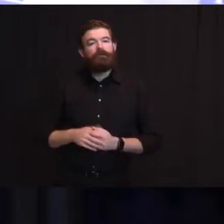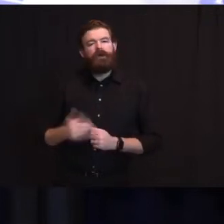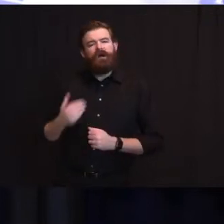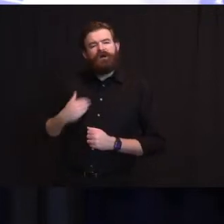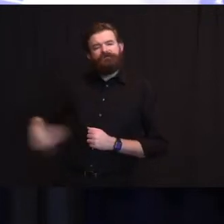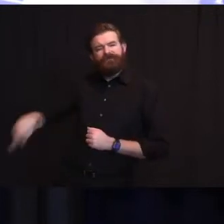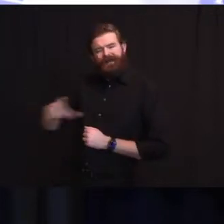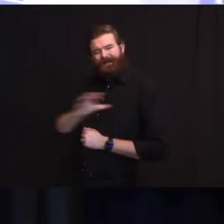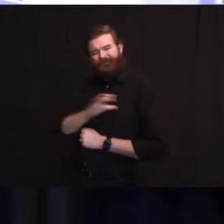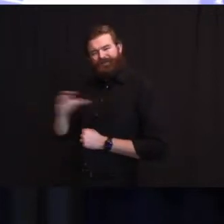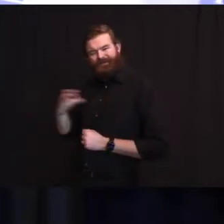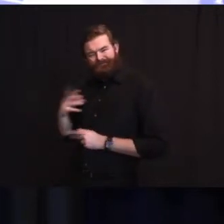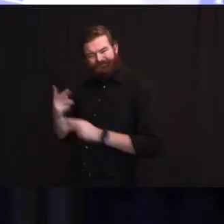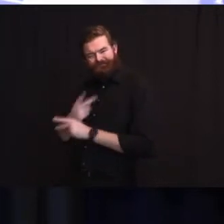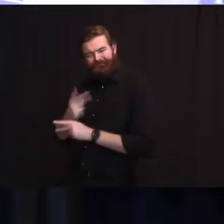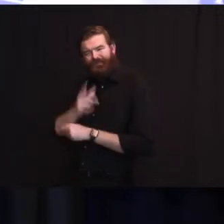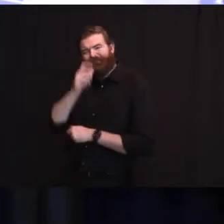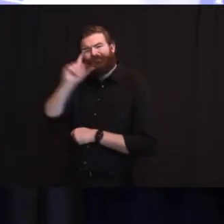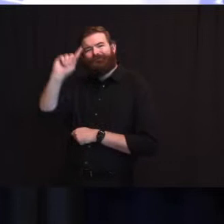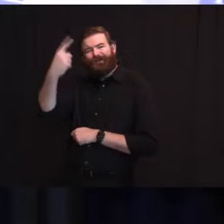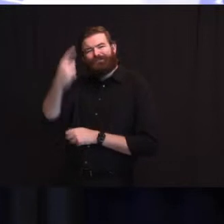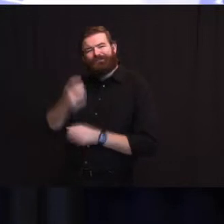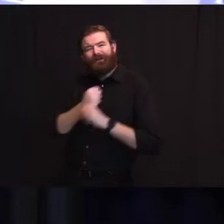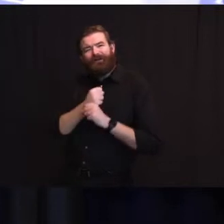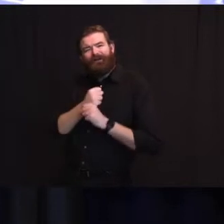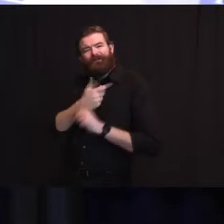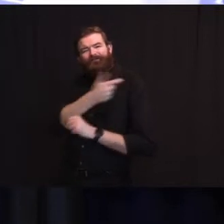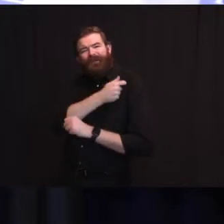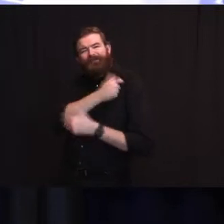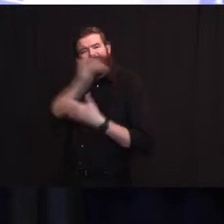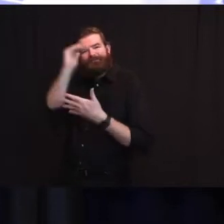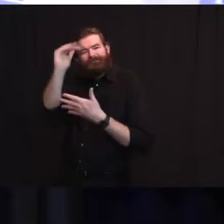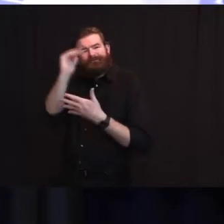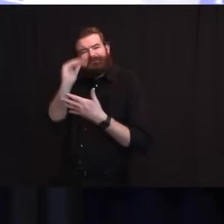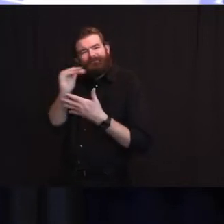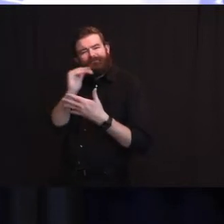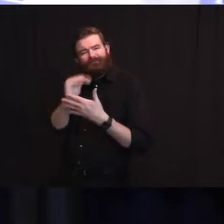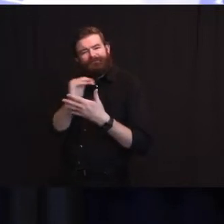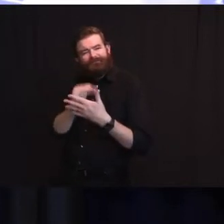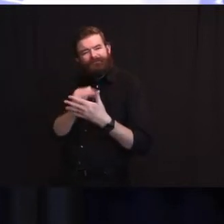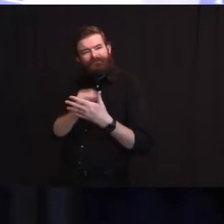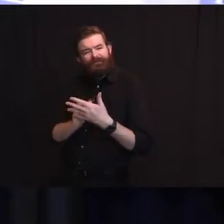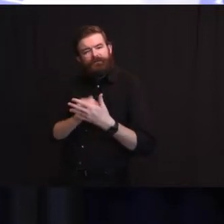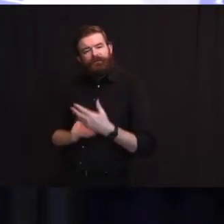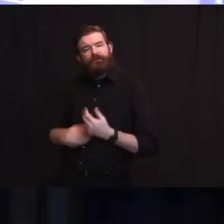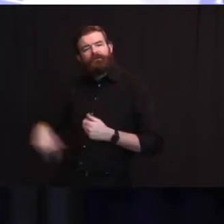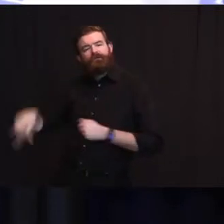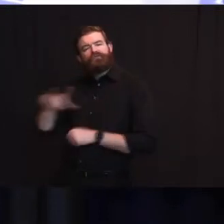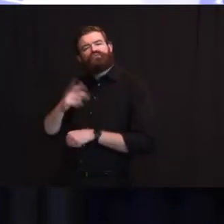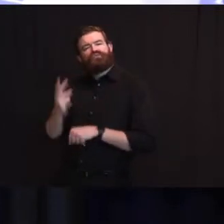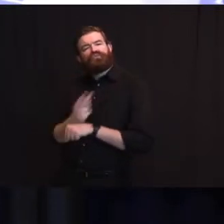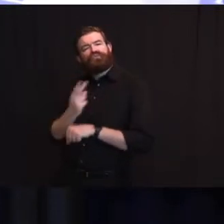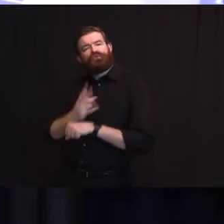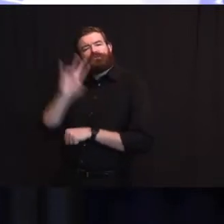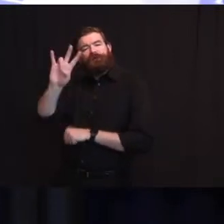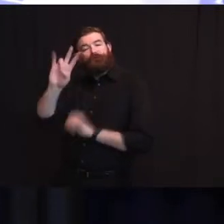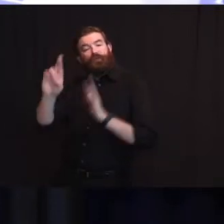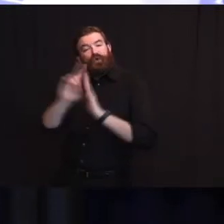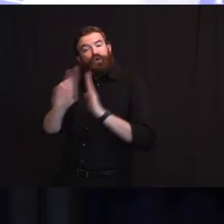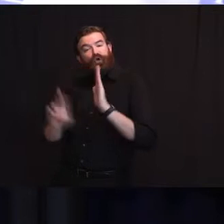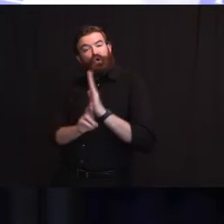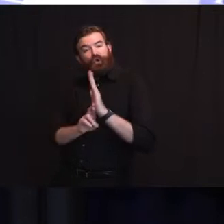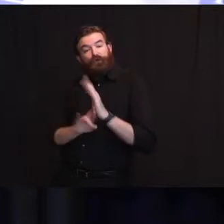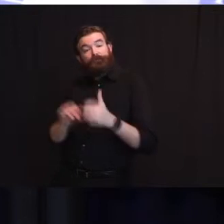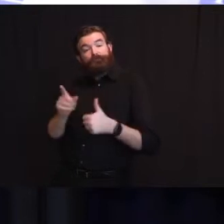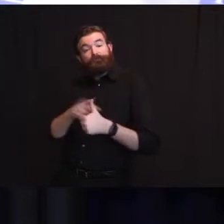the Phase 1B. They are guided by several principles. One, to maximize benefits and